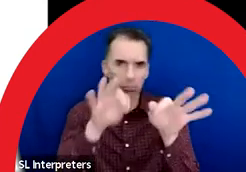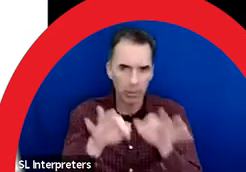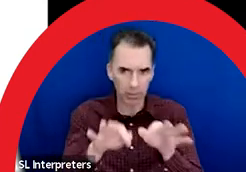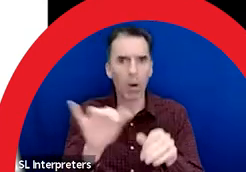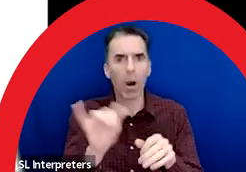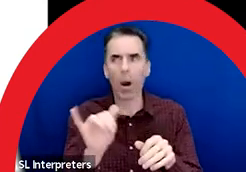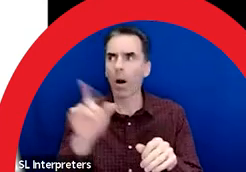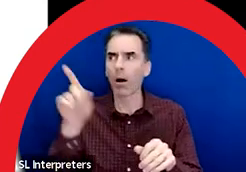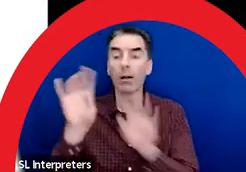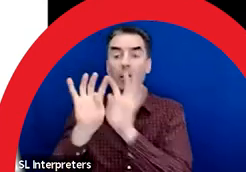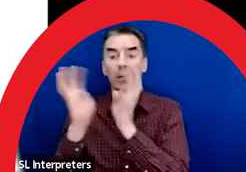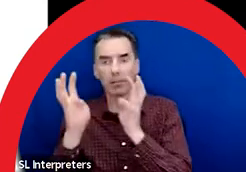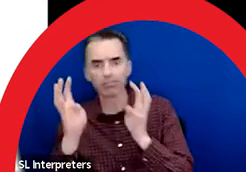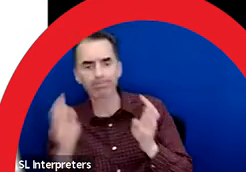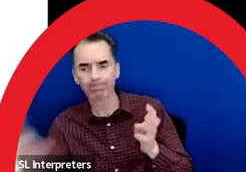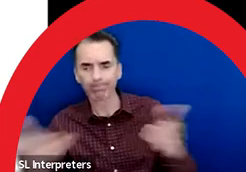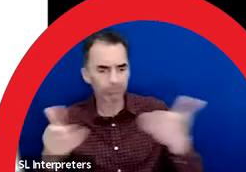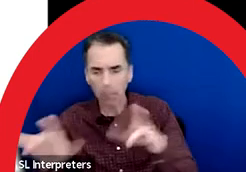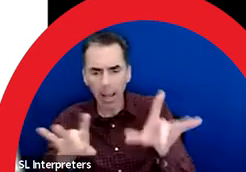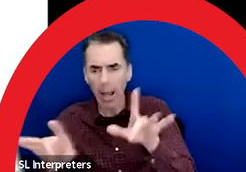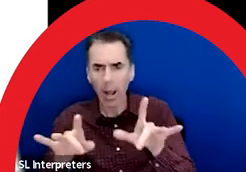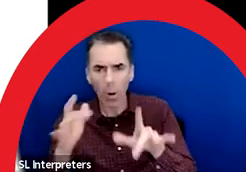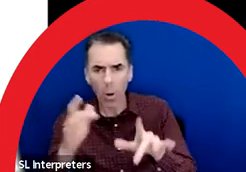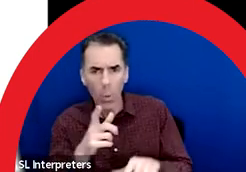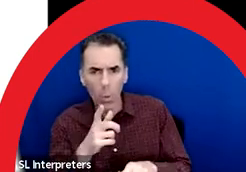The question and answer period will close the session.